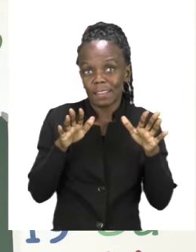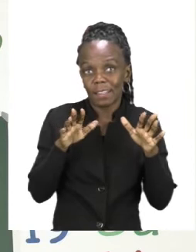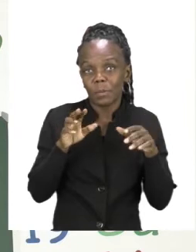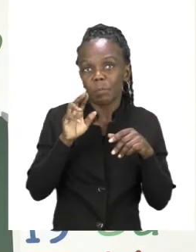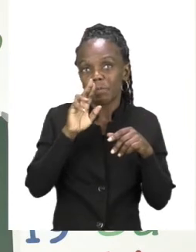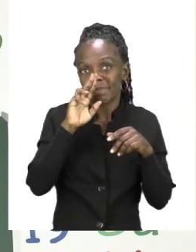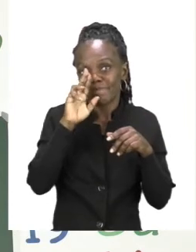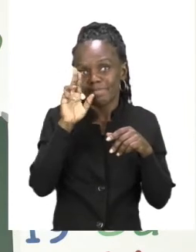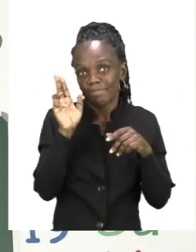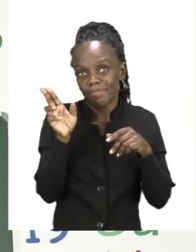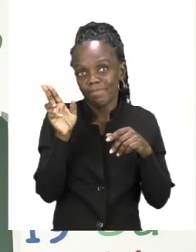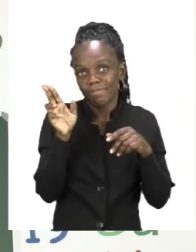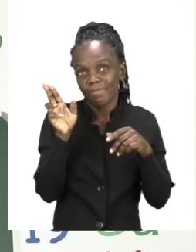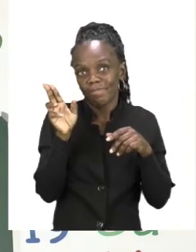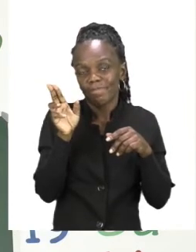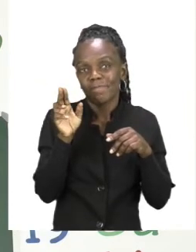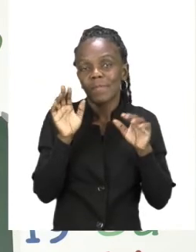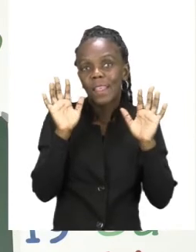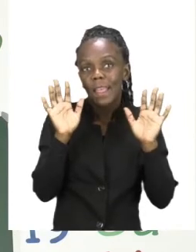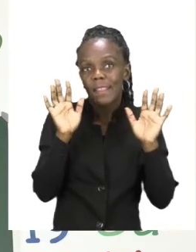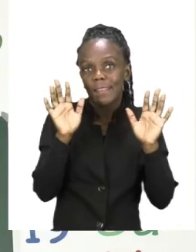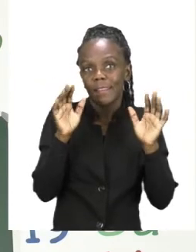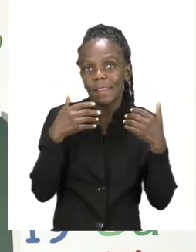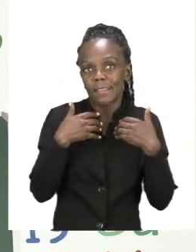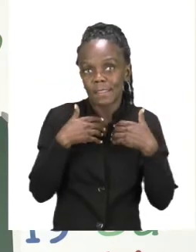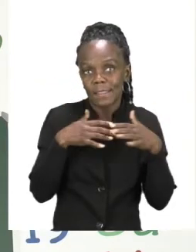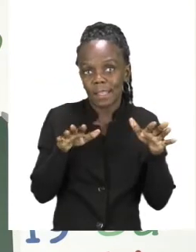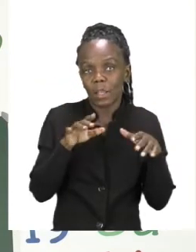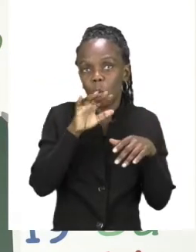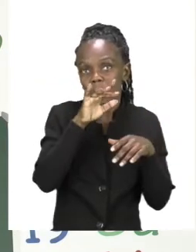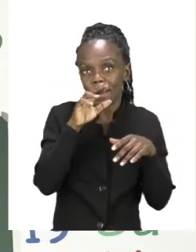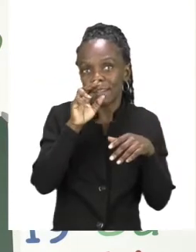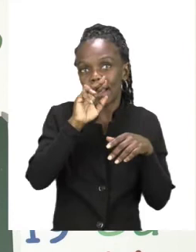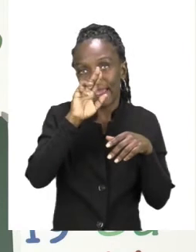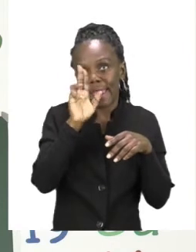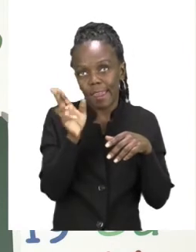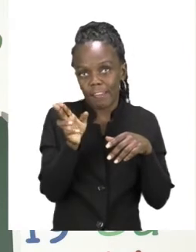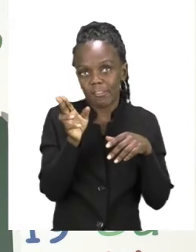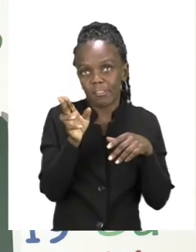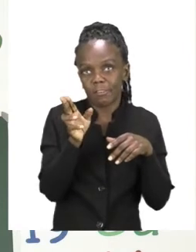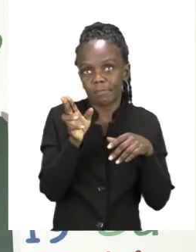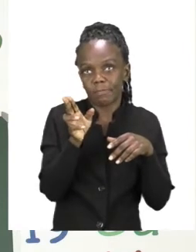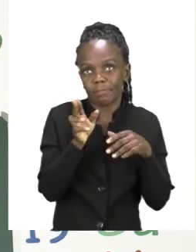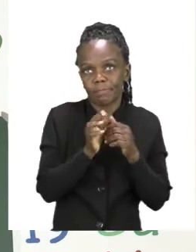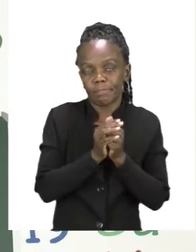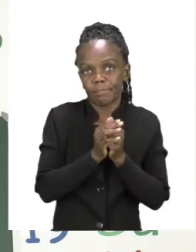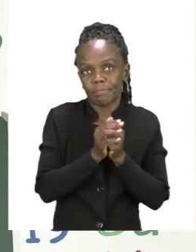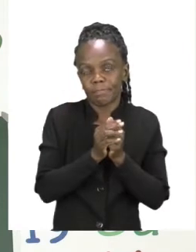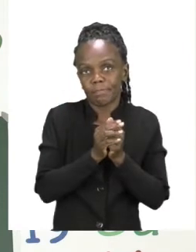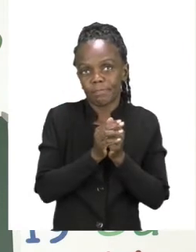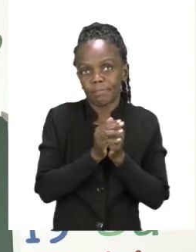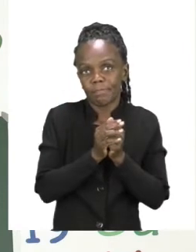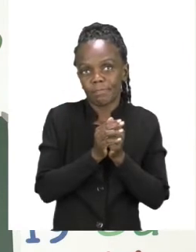let's say hands. Hands. Hands. Very good.